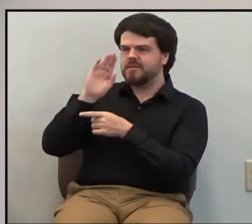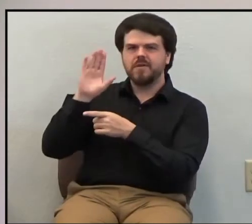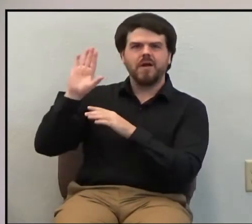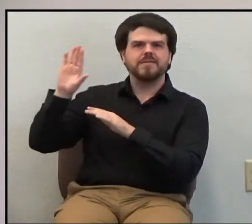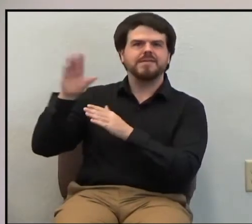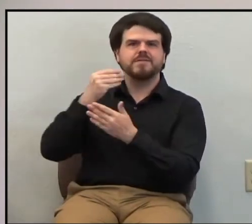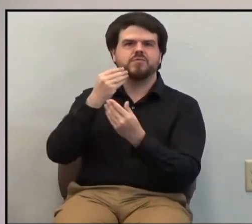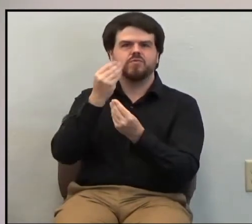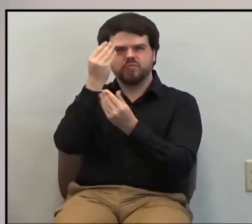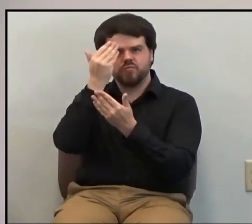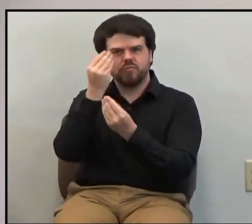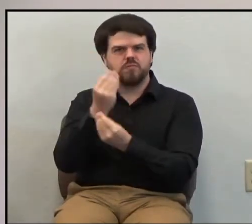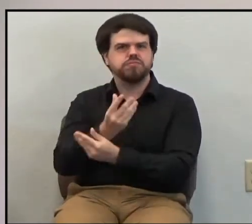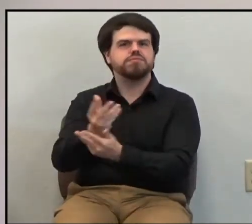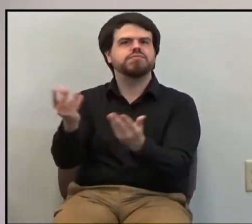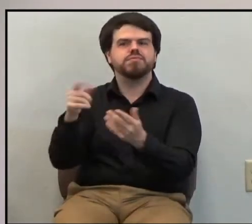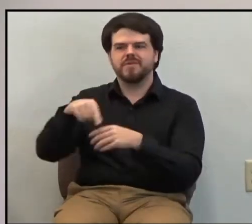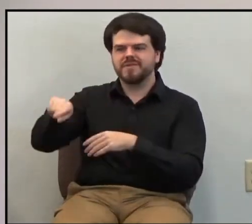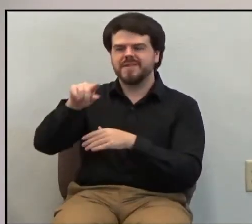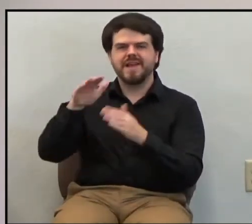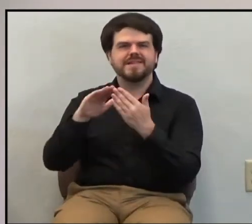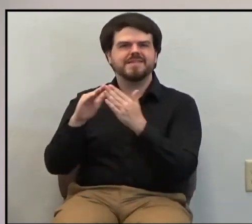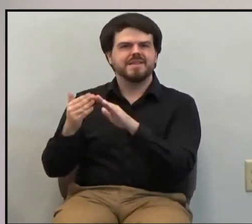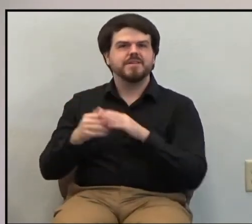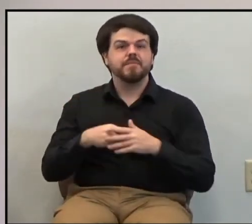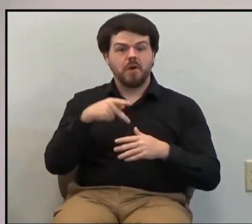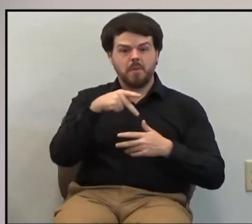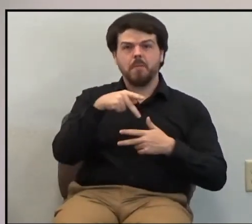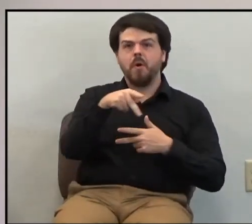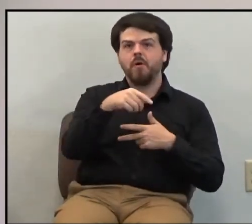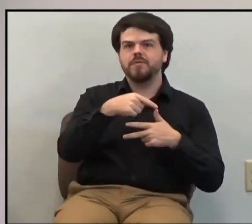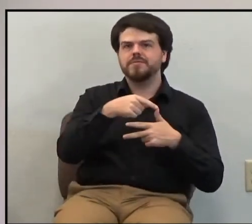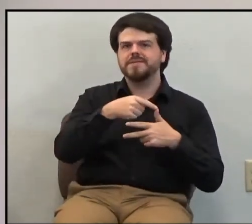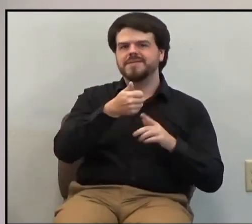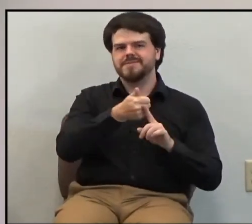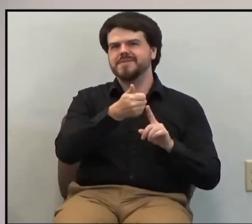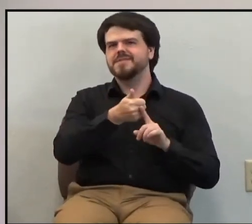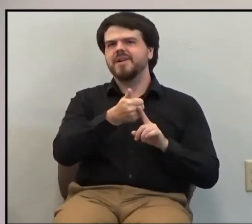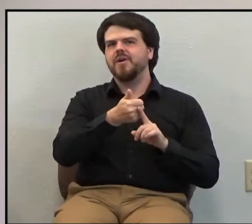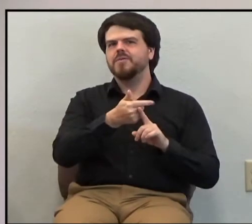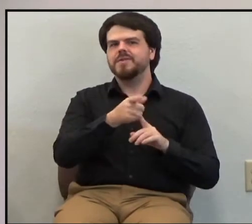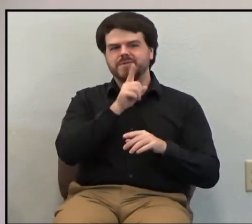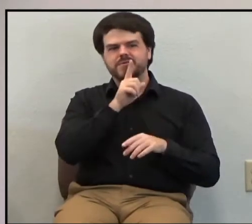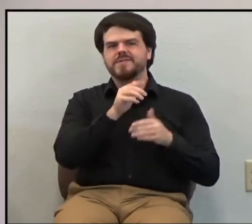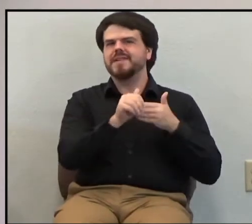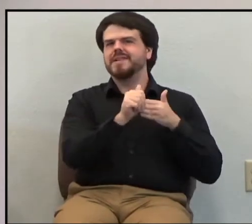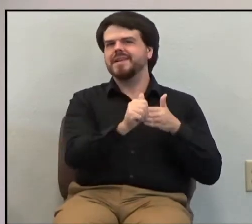the leader, and a man whose story is worth knowing.